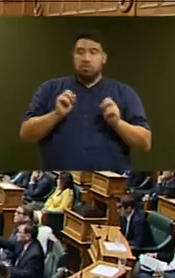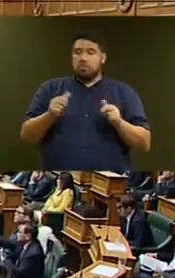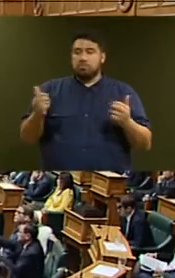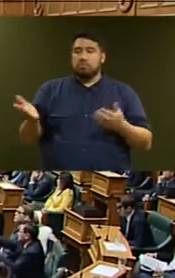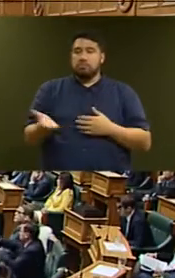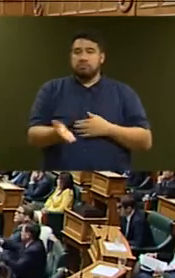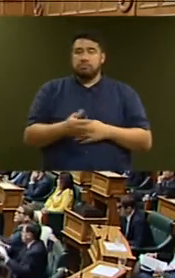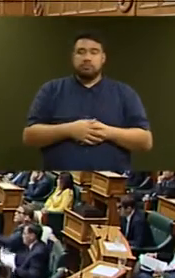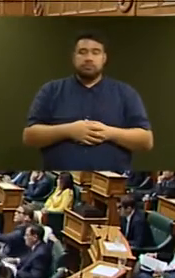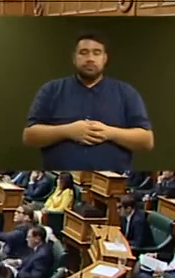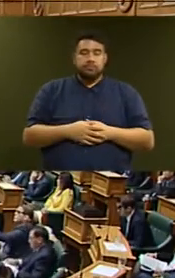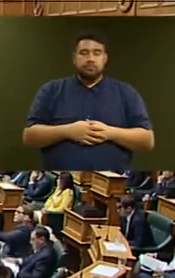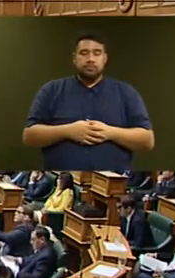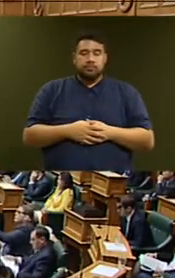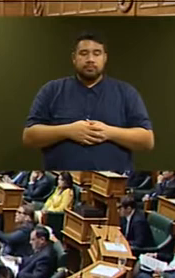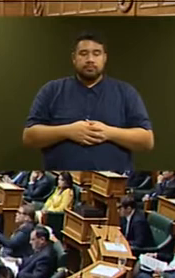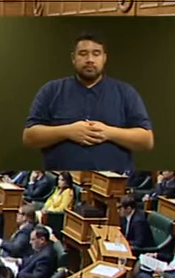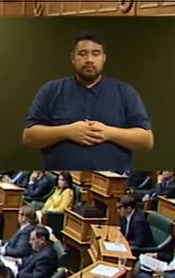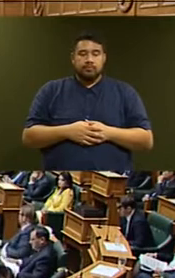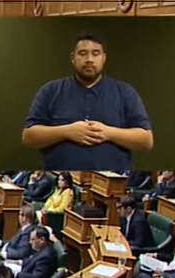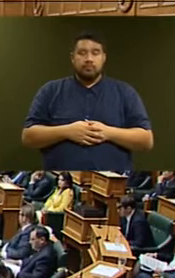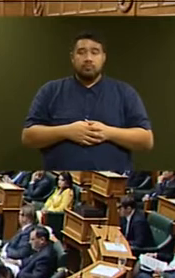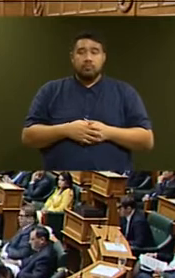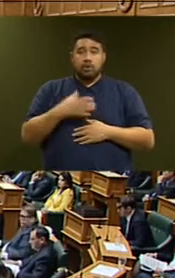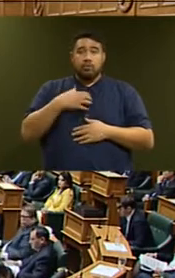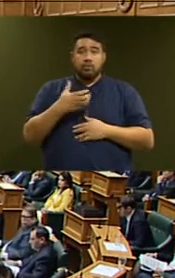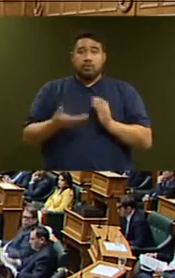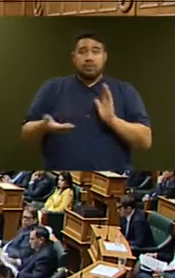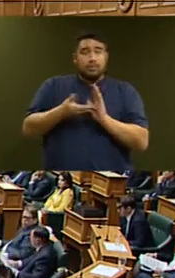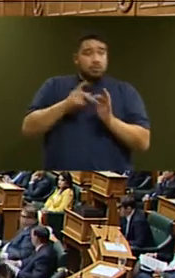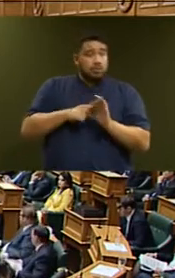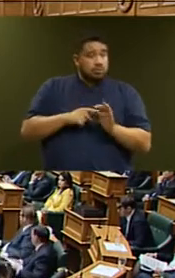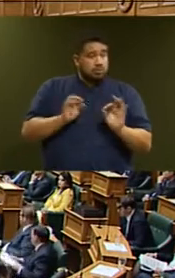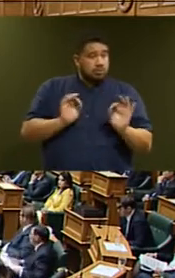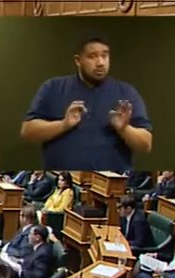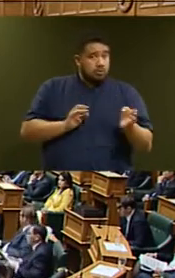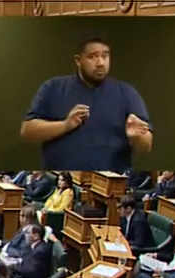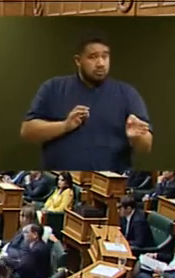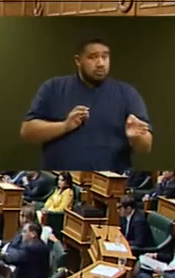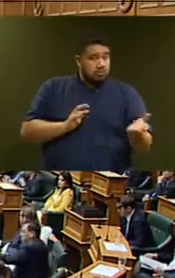Right. Further supplementary? No. Right. Okay.